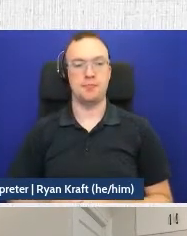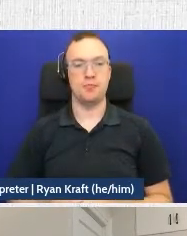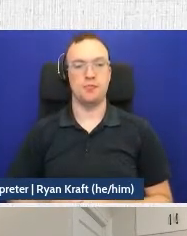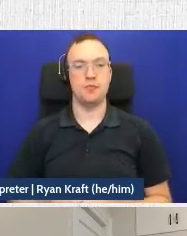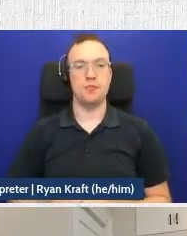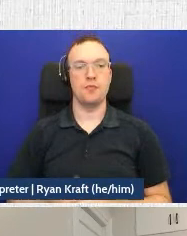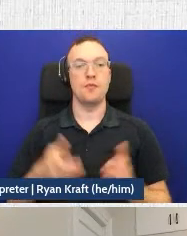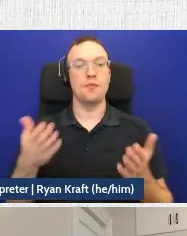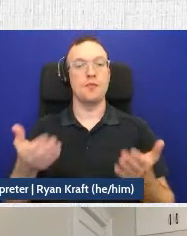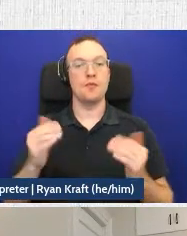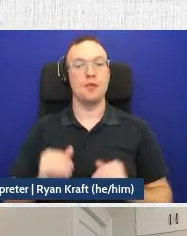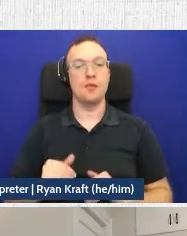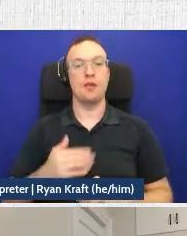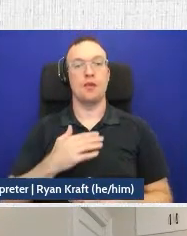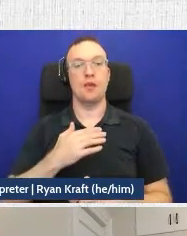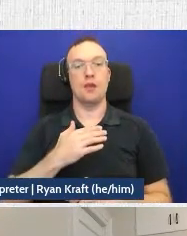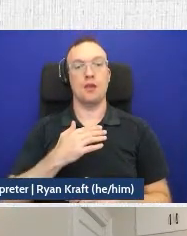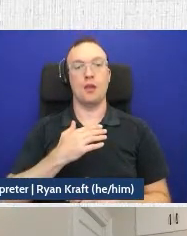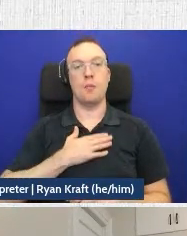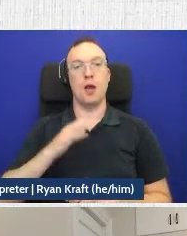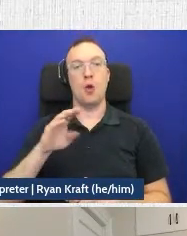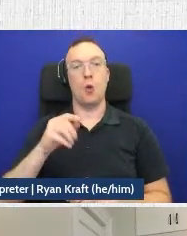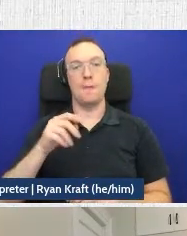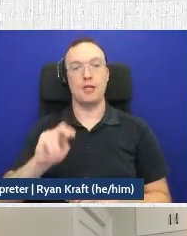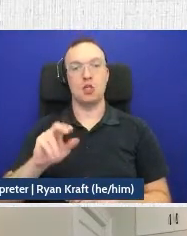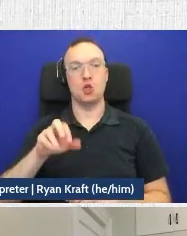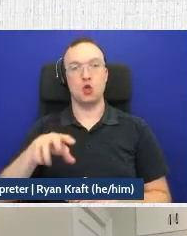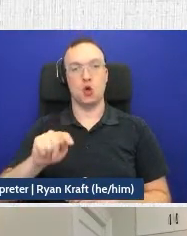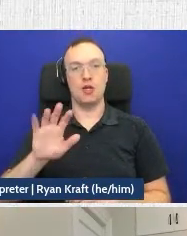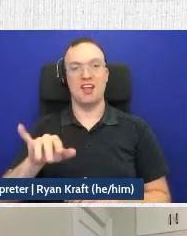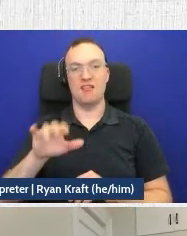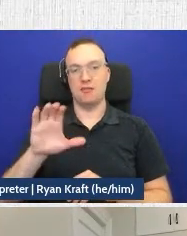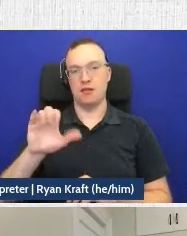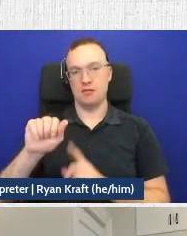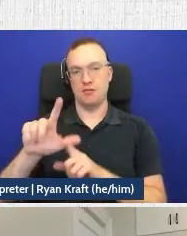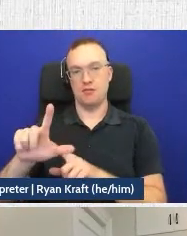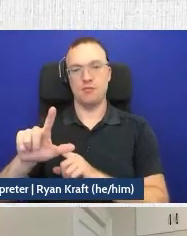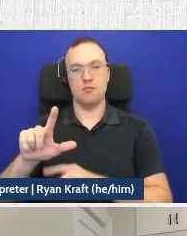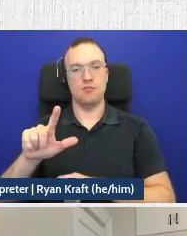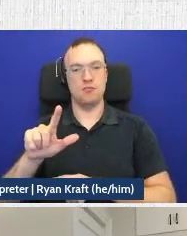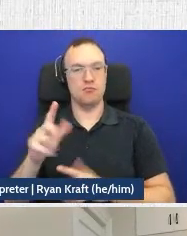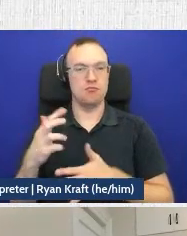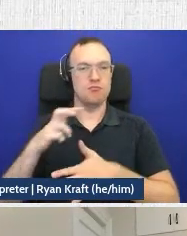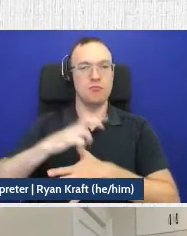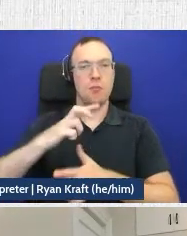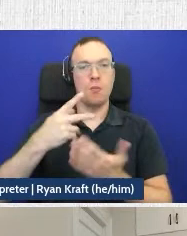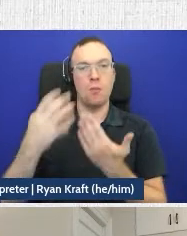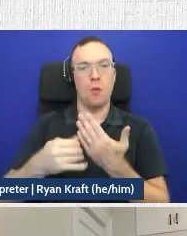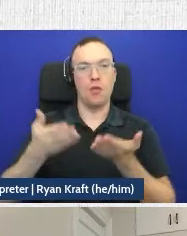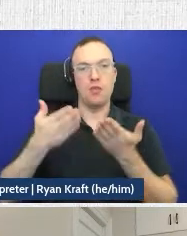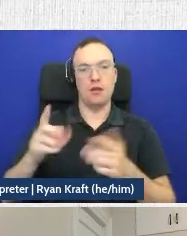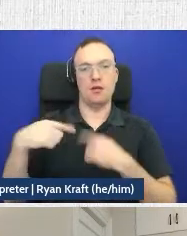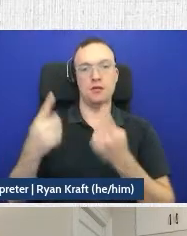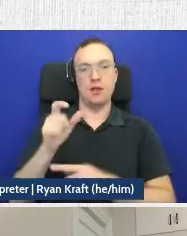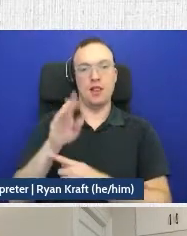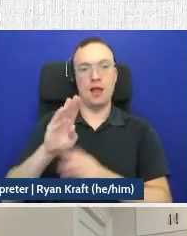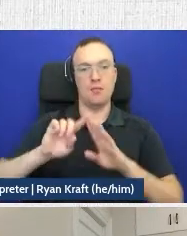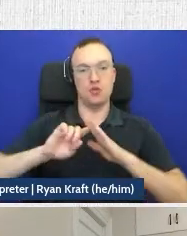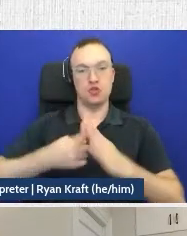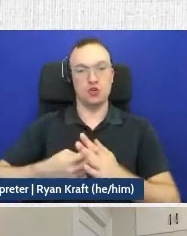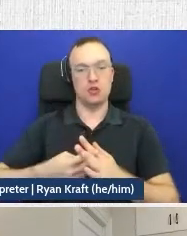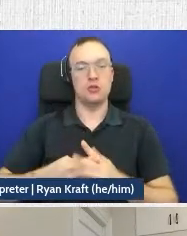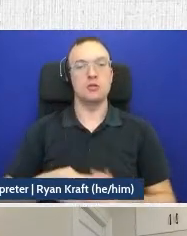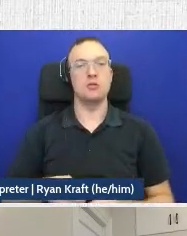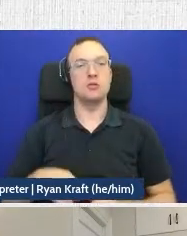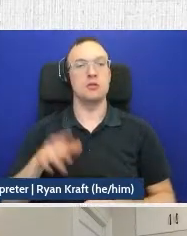So Myocoon Court is really the Complicated Analytics Lab flagship project and has been here since the lab's inception. This